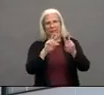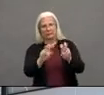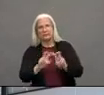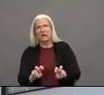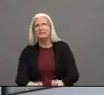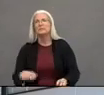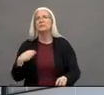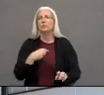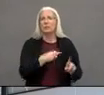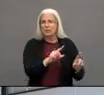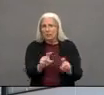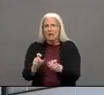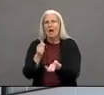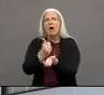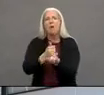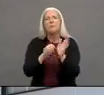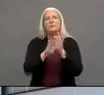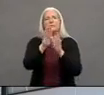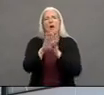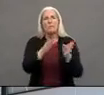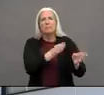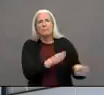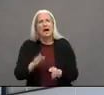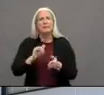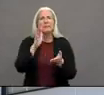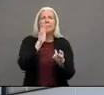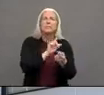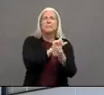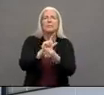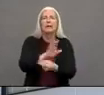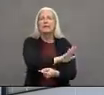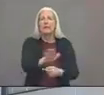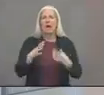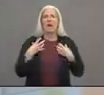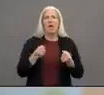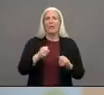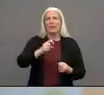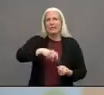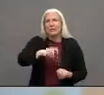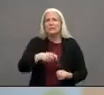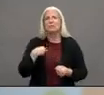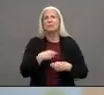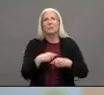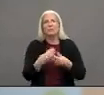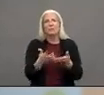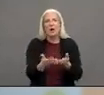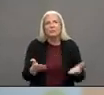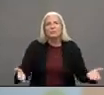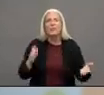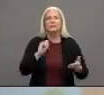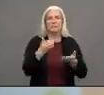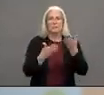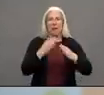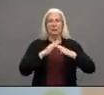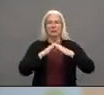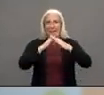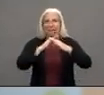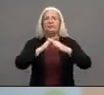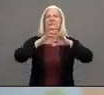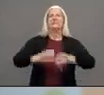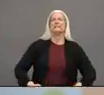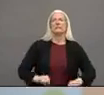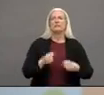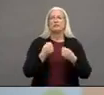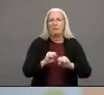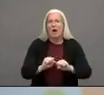plans that meet their needs we link them with resources and try to overcome any barriers that they might have to accessing care we also have nurses that provide